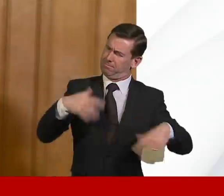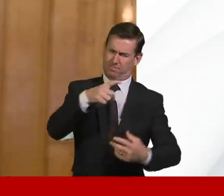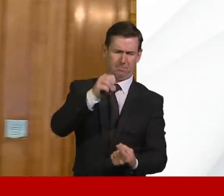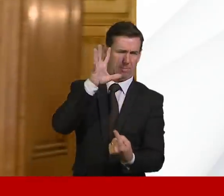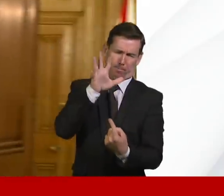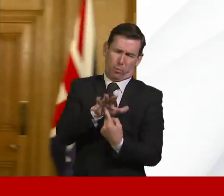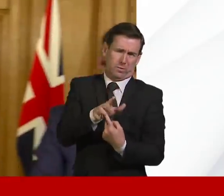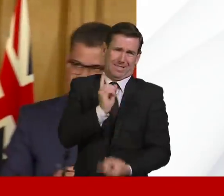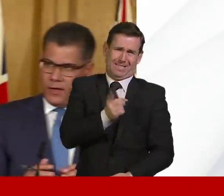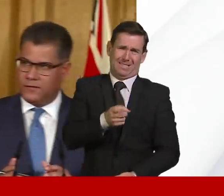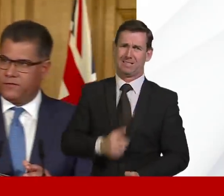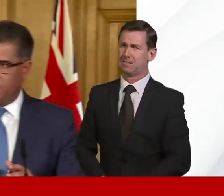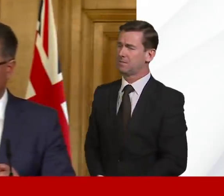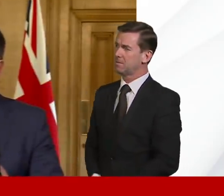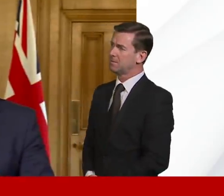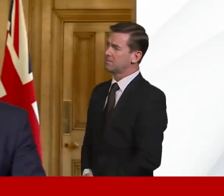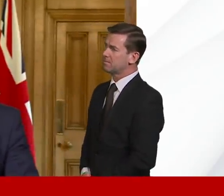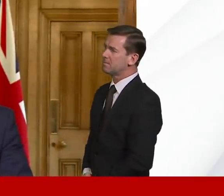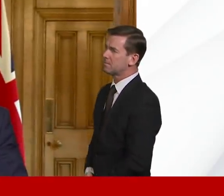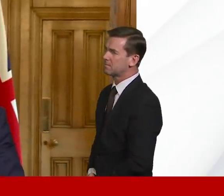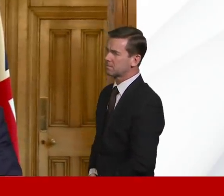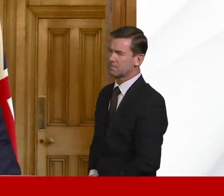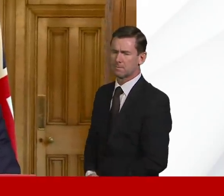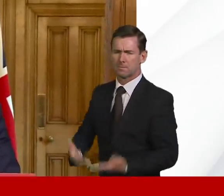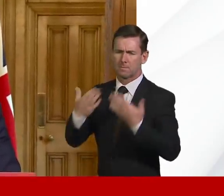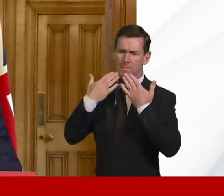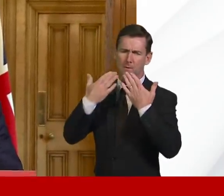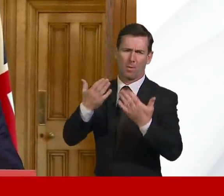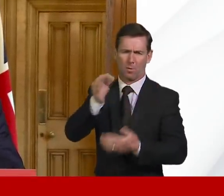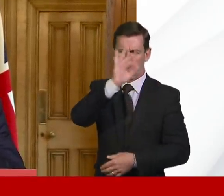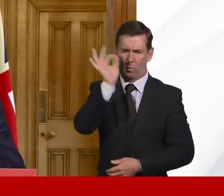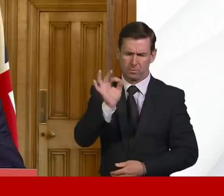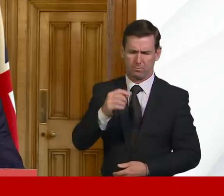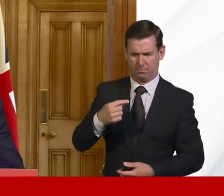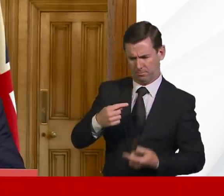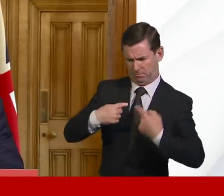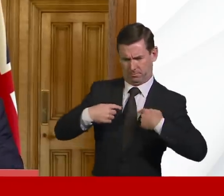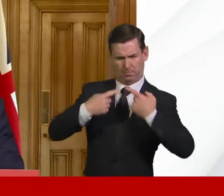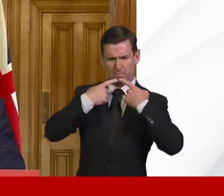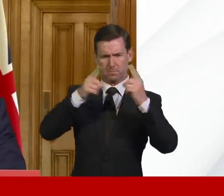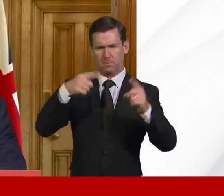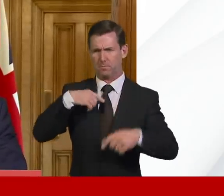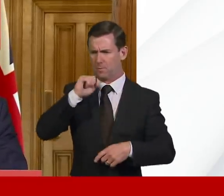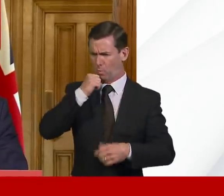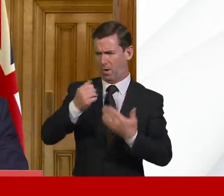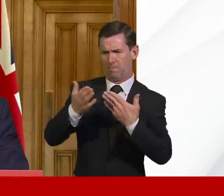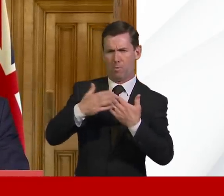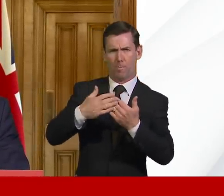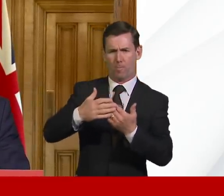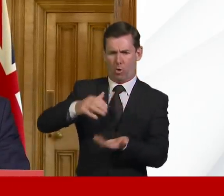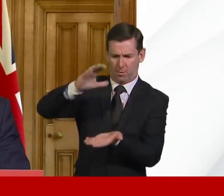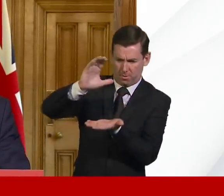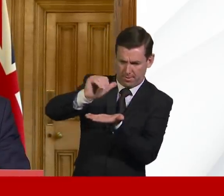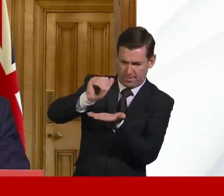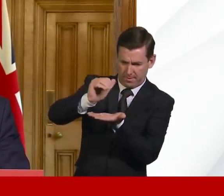Great. Thank you very much for that. Well, Ed, as I've announced today, we are making changes so that we can get more hand sanitisers into the system and